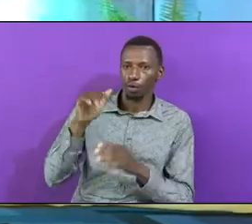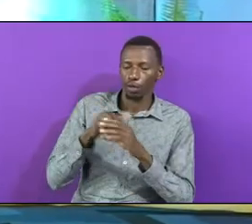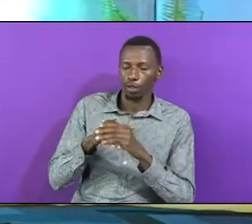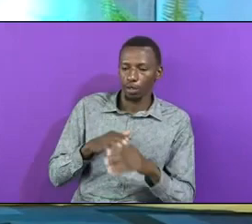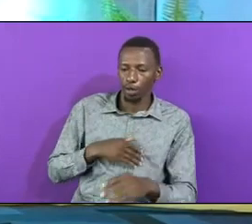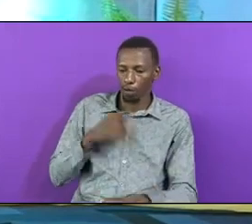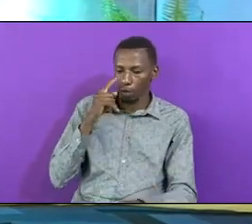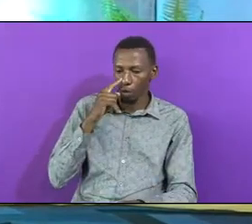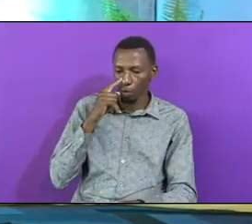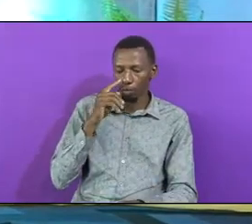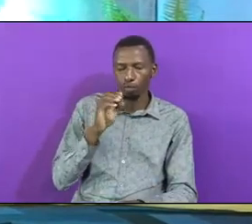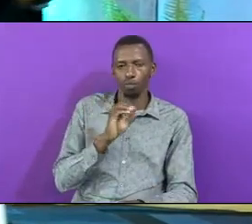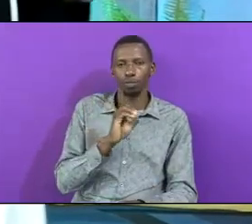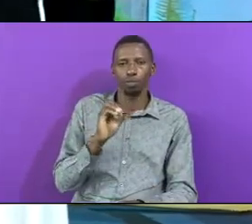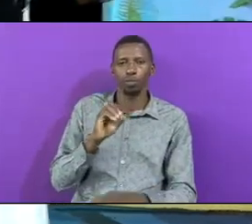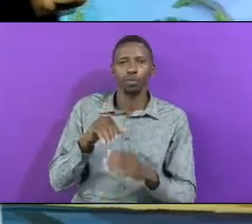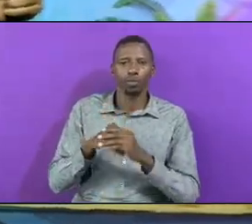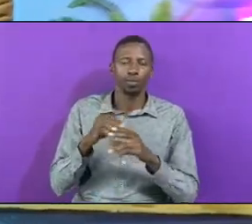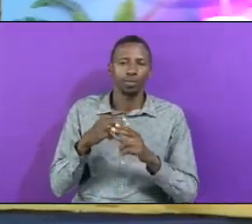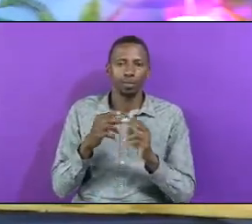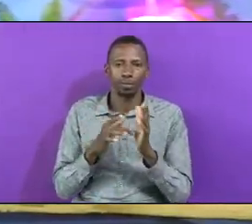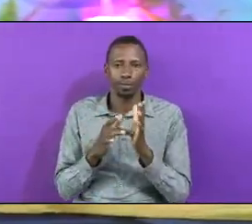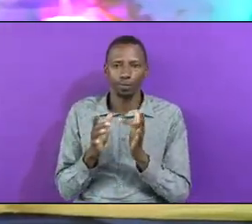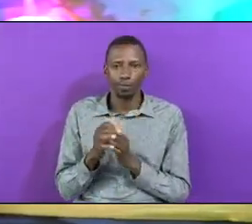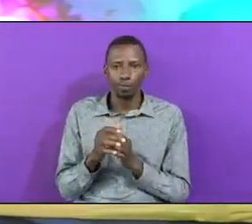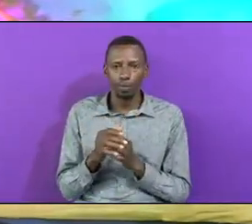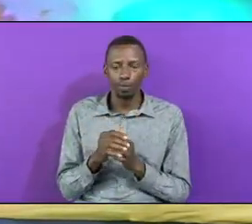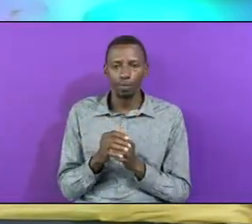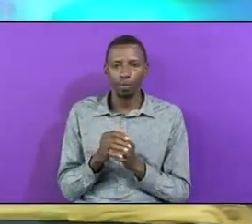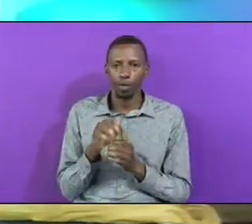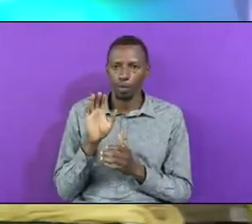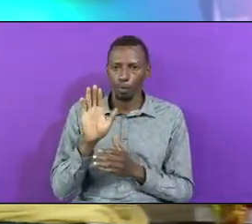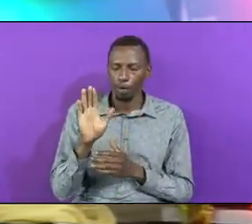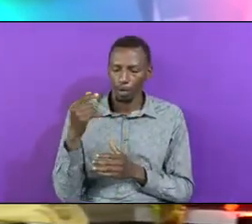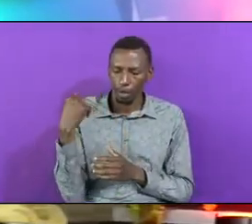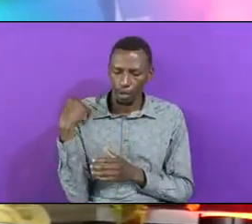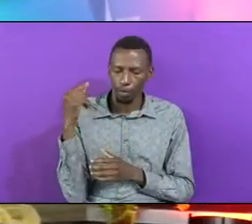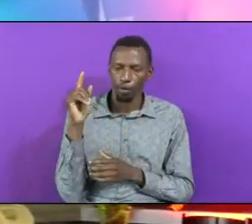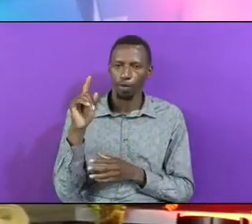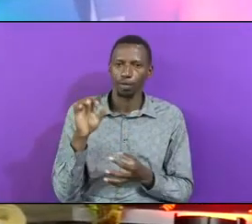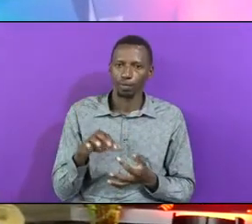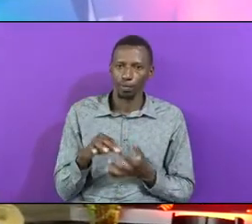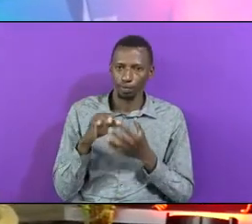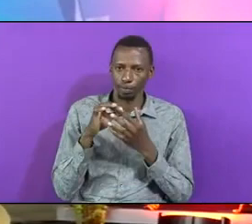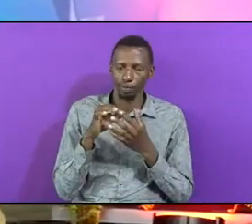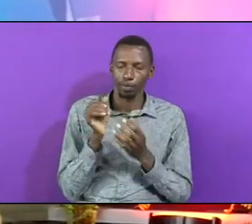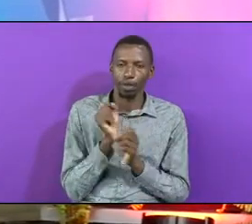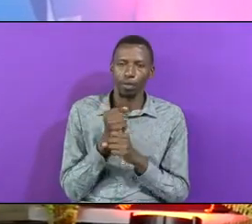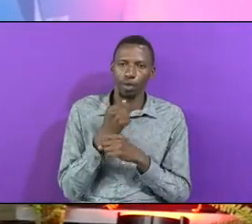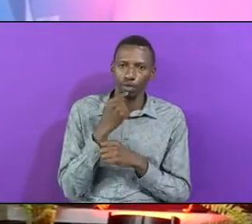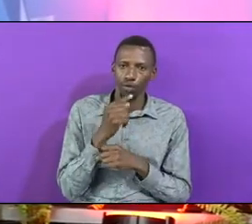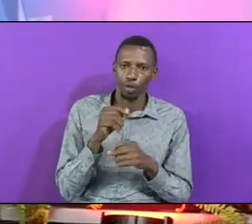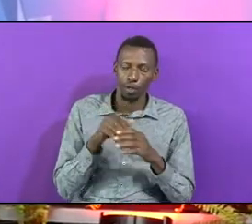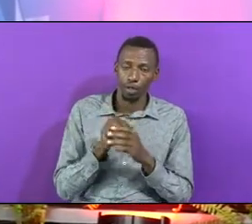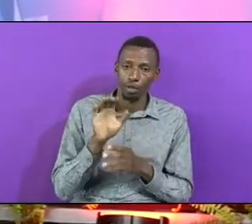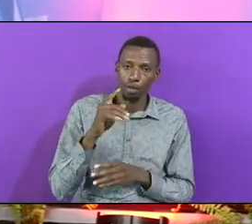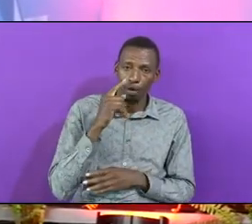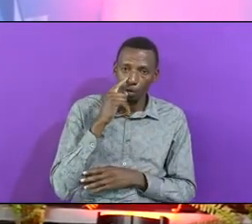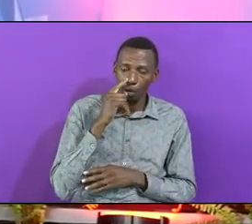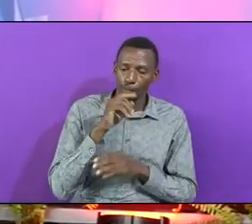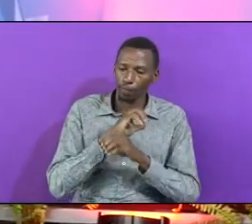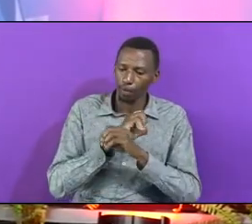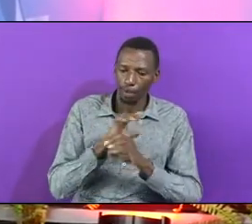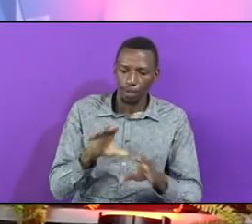Be Because That That Is Your Number One Priority To Make Sure That In Your Home Nothing